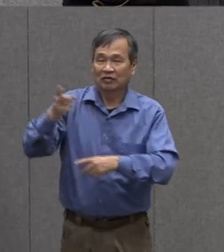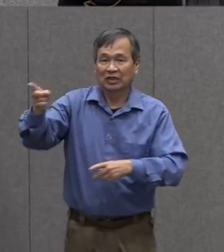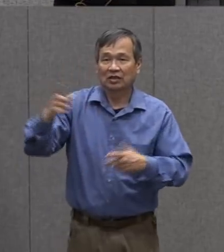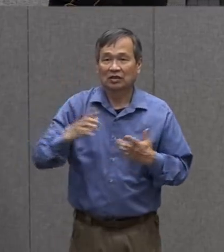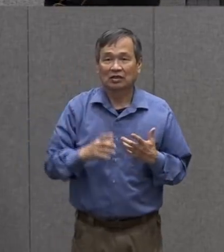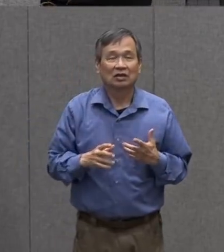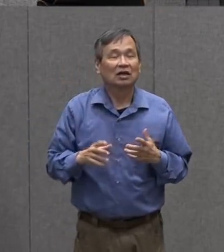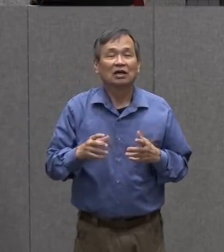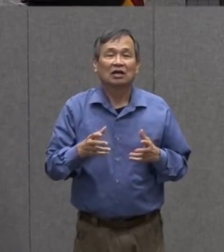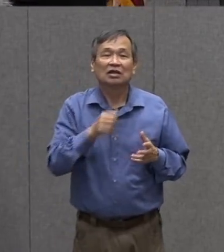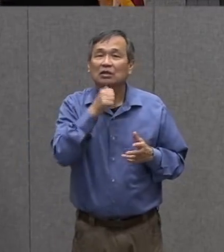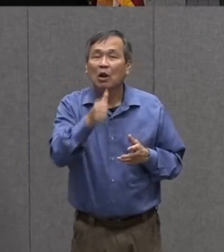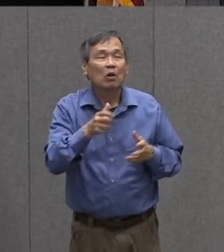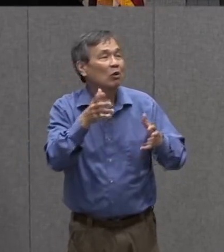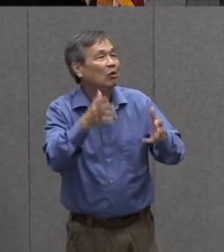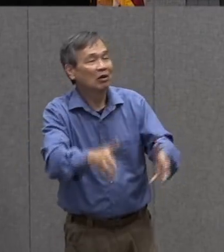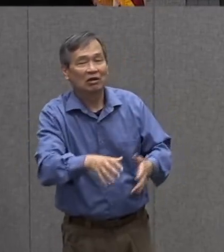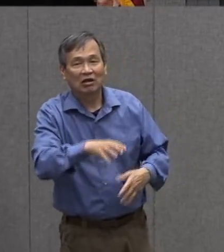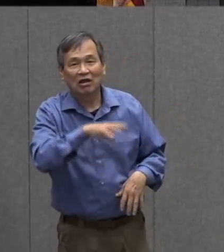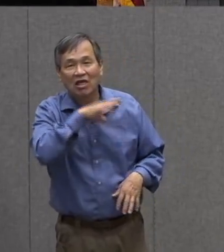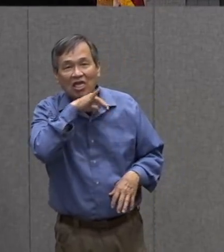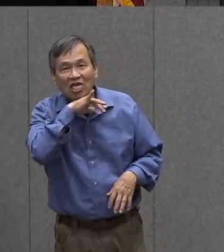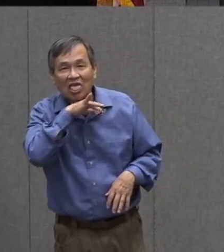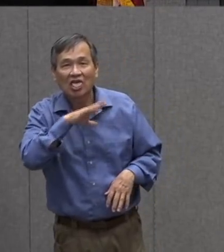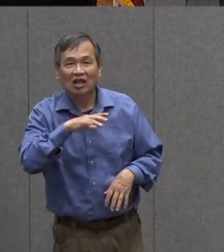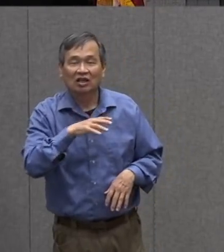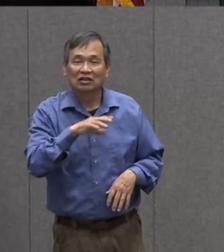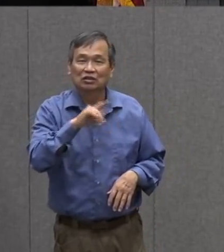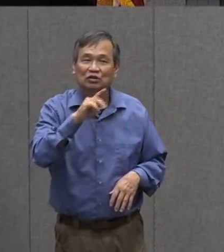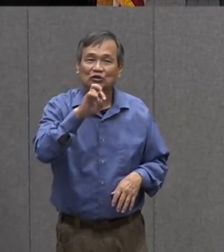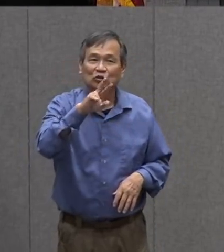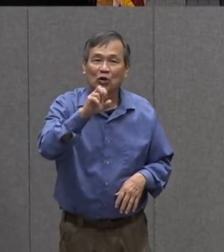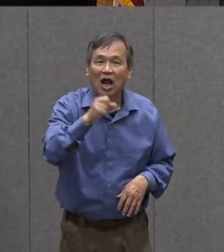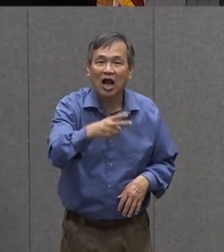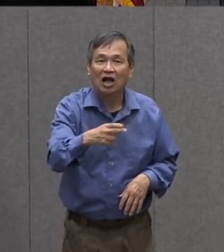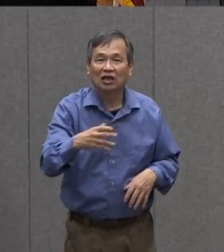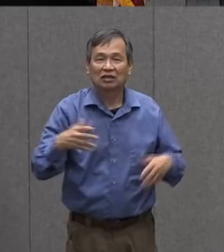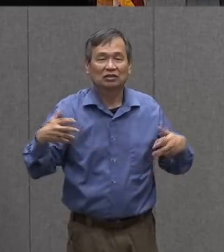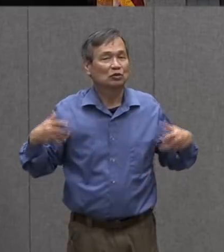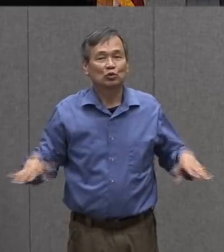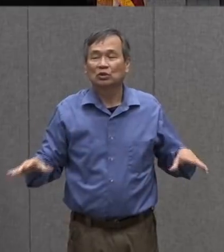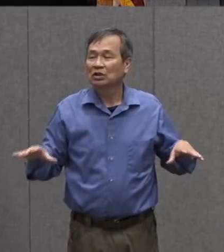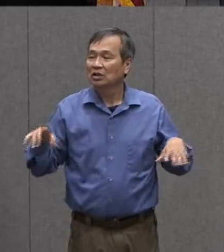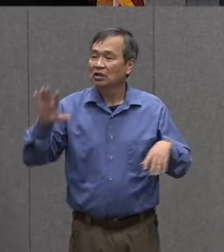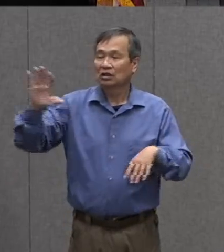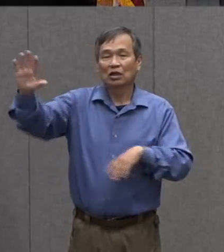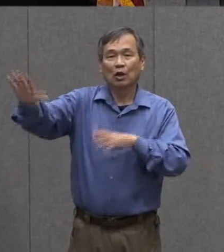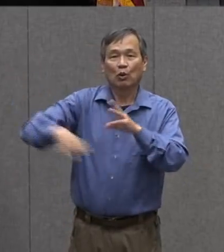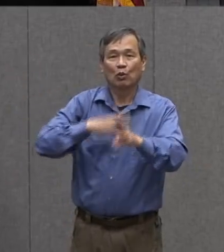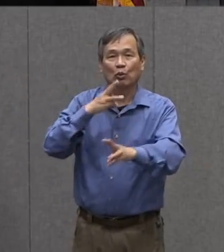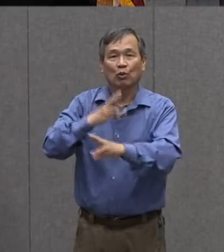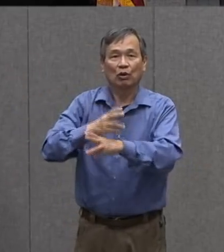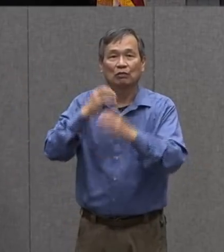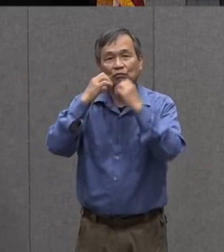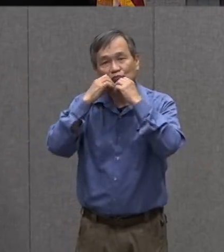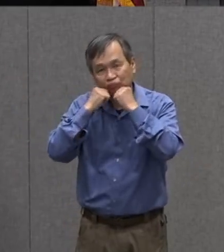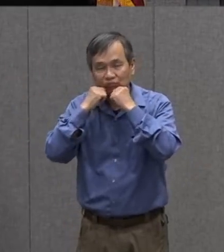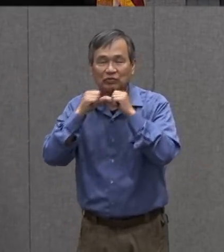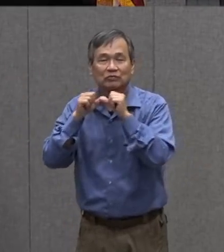leaving trash outside and destroying the world of the animals and plants that live there